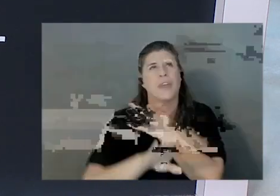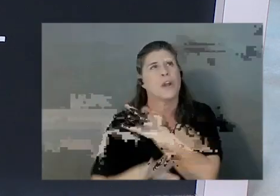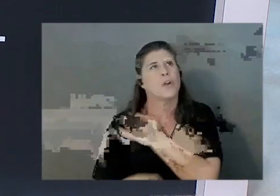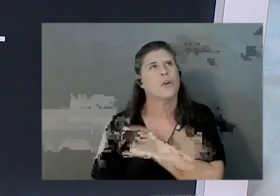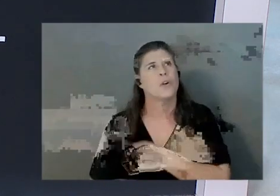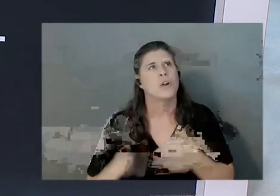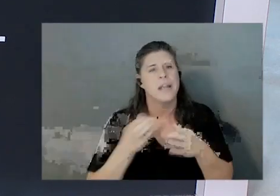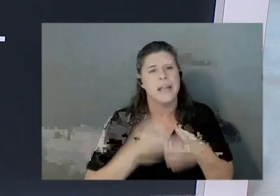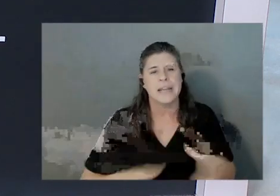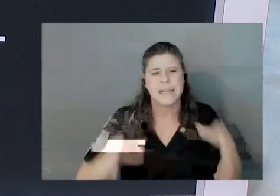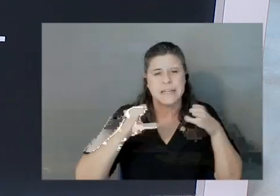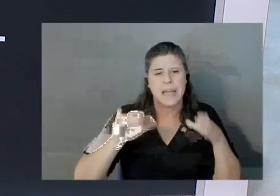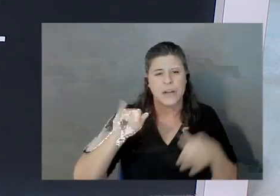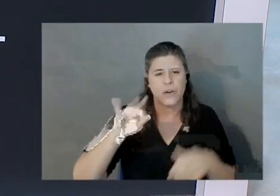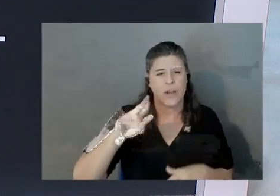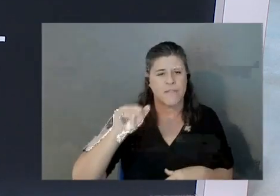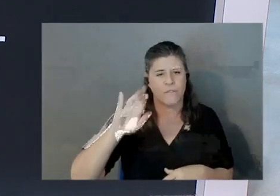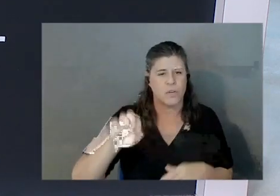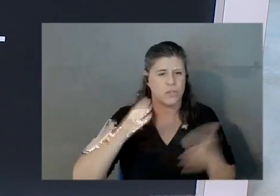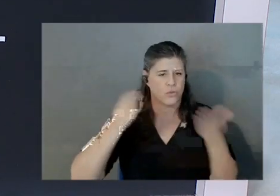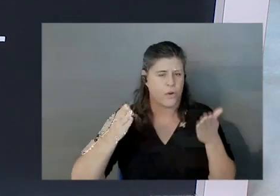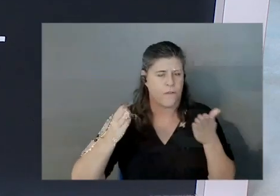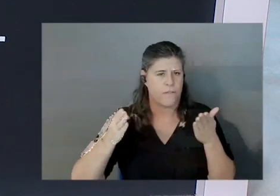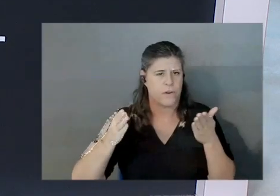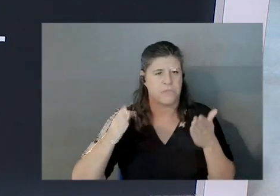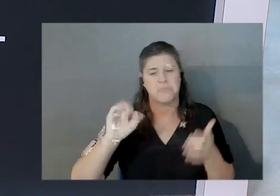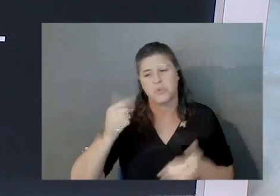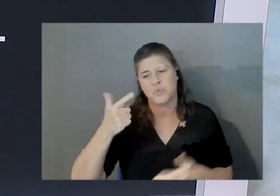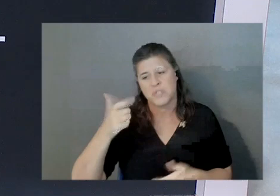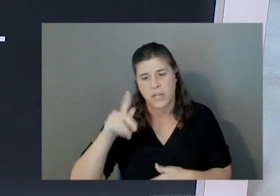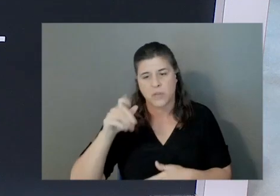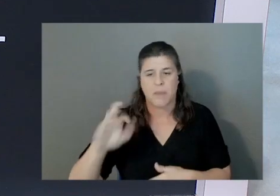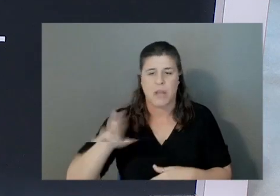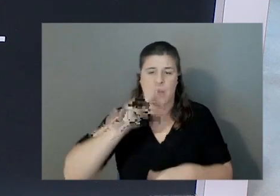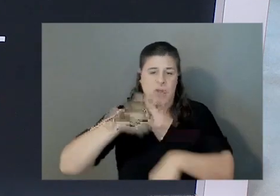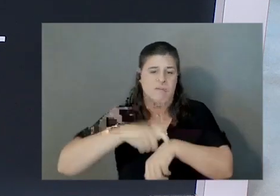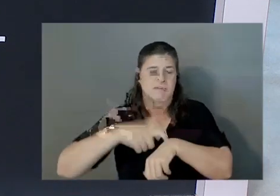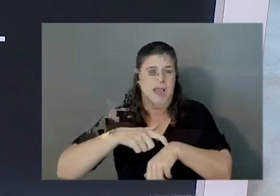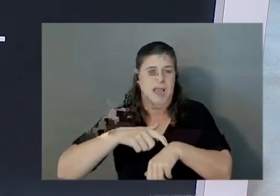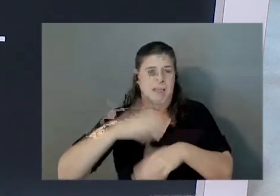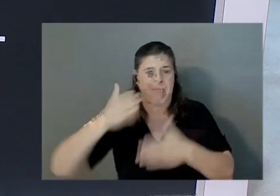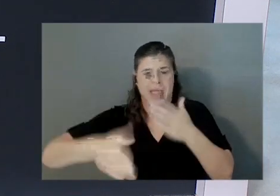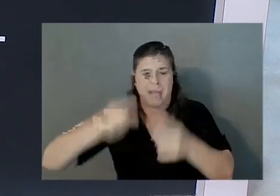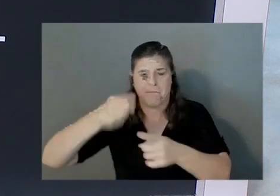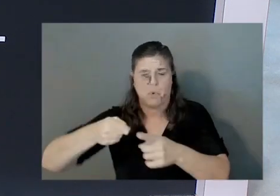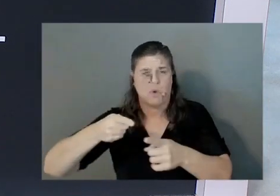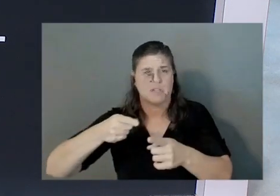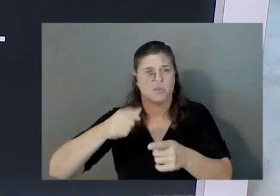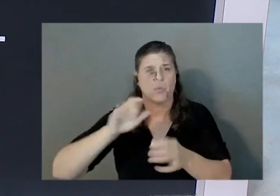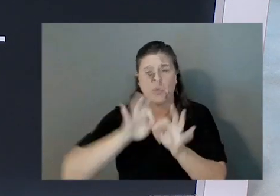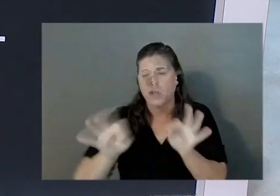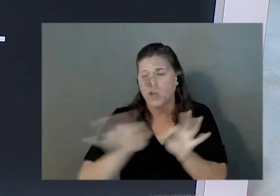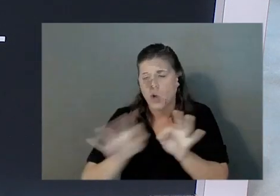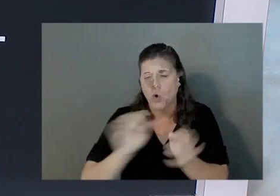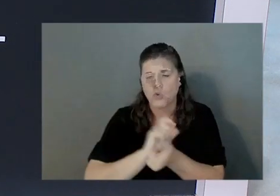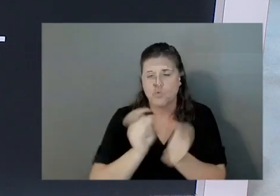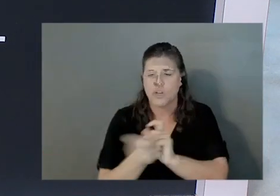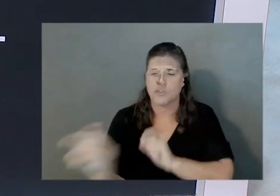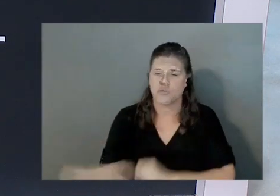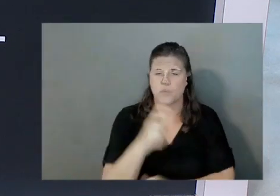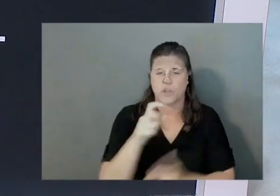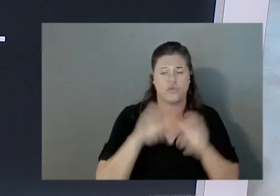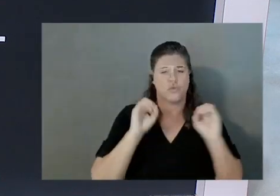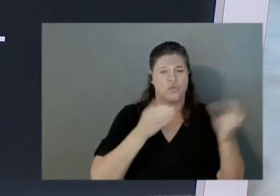inference server, to SageMaker real-time endpoints, with little code changes, you could switch to serverless inference today.